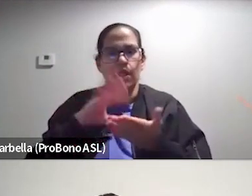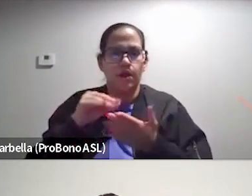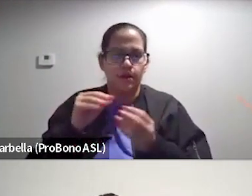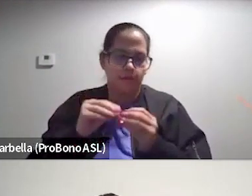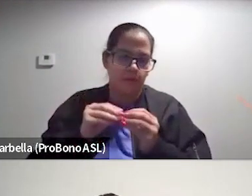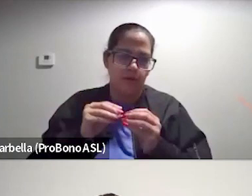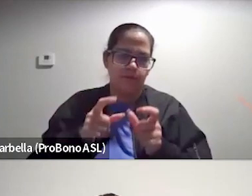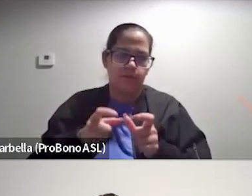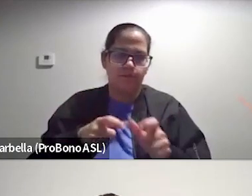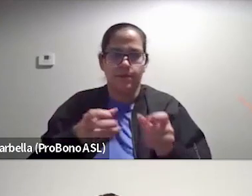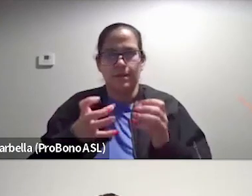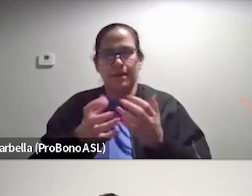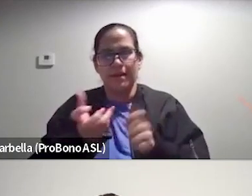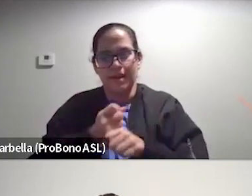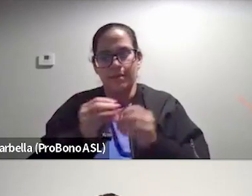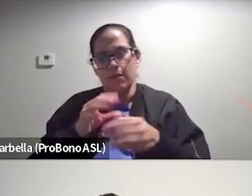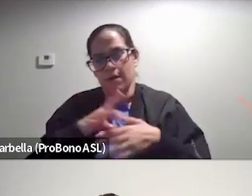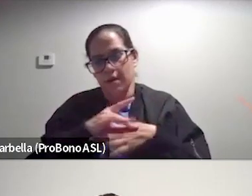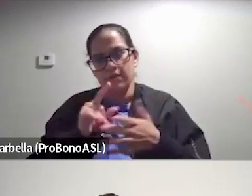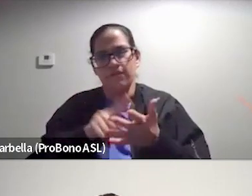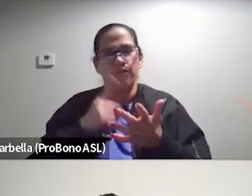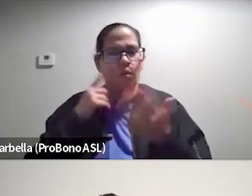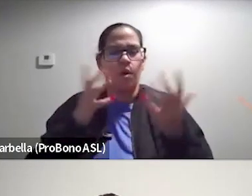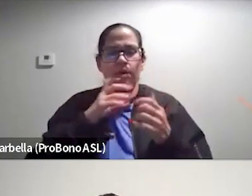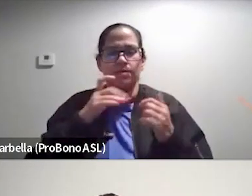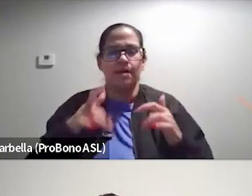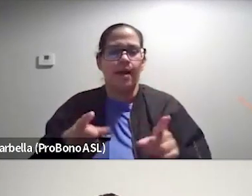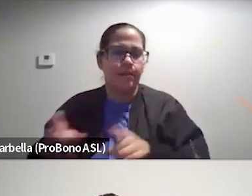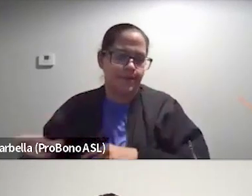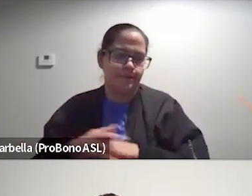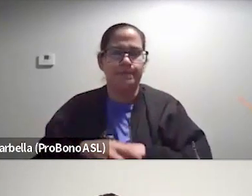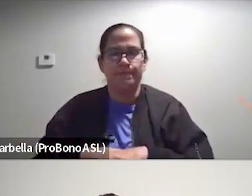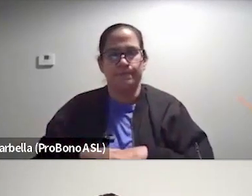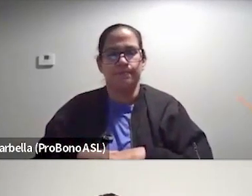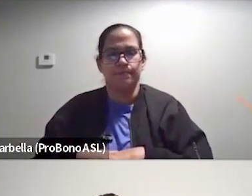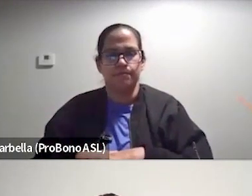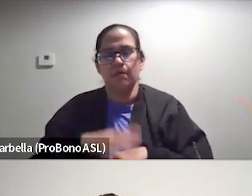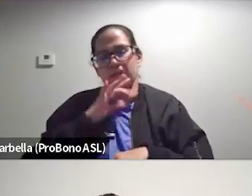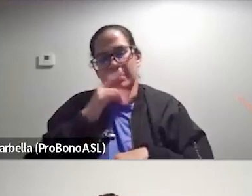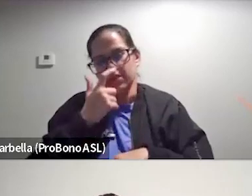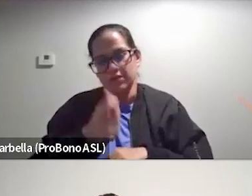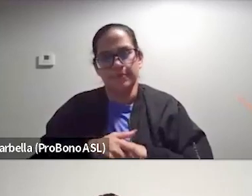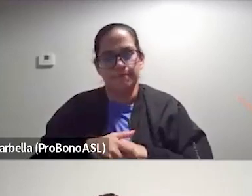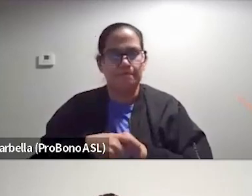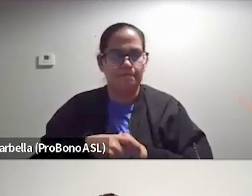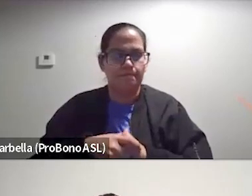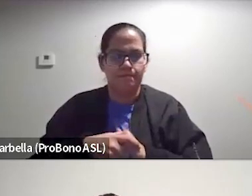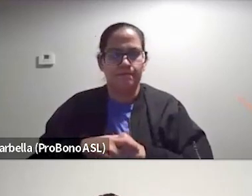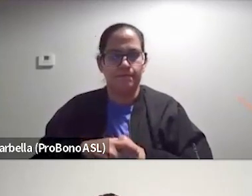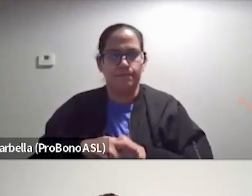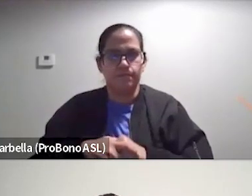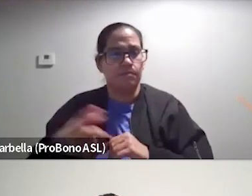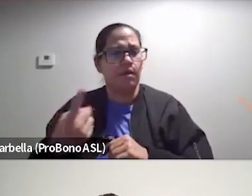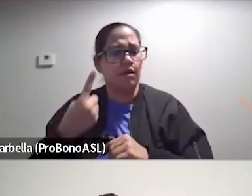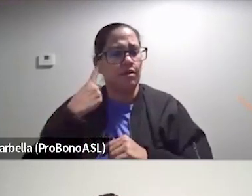and from getting more context for why that was happening. Um, was interesting. Do you